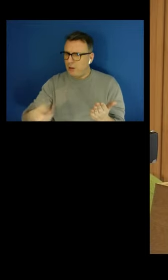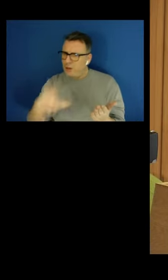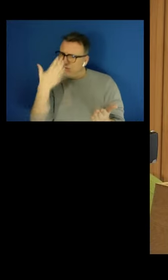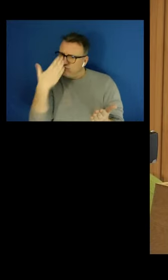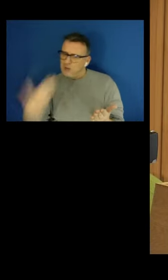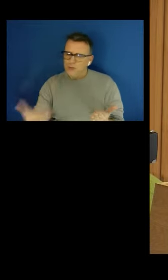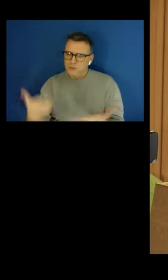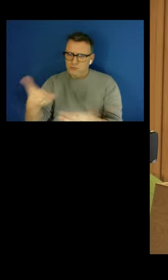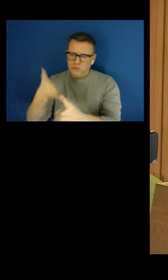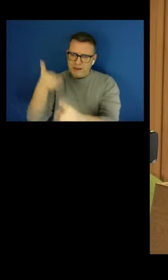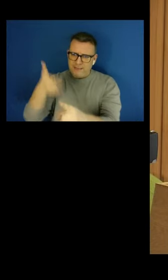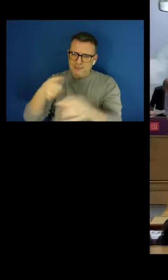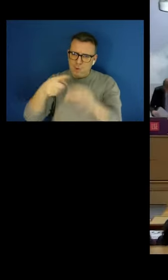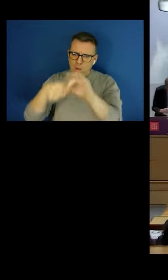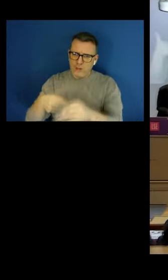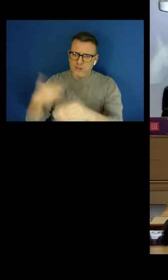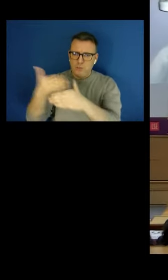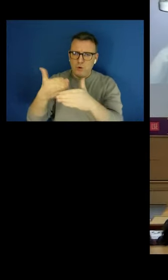Thank you very much.